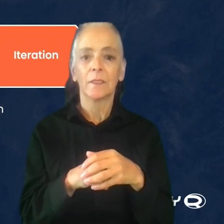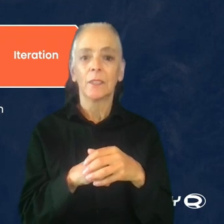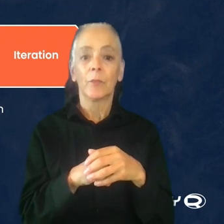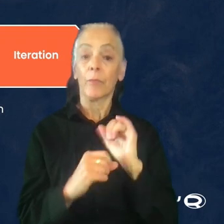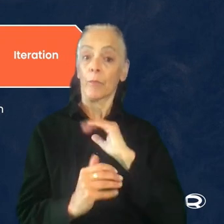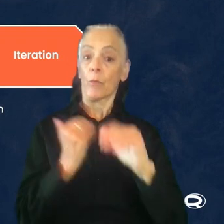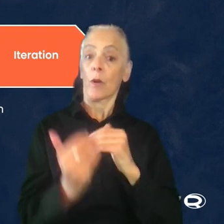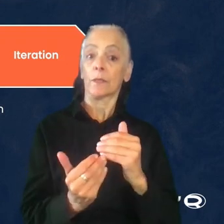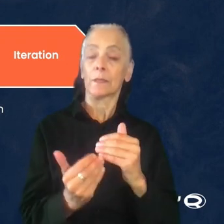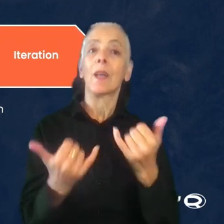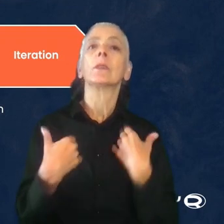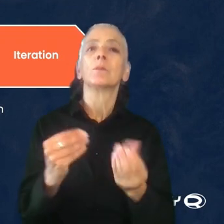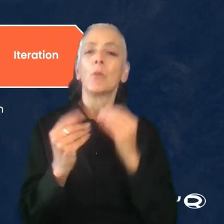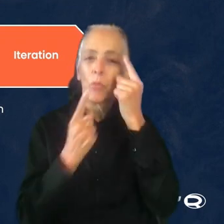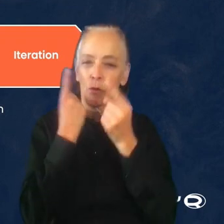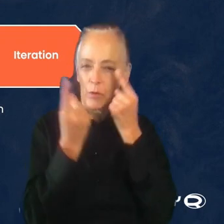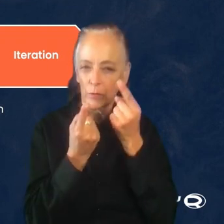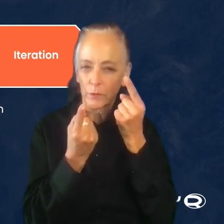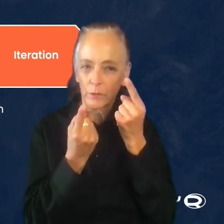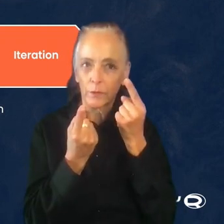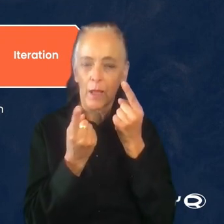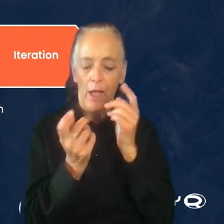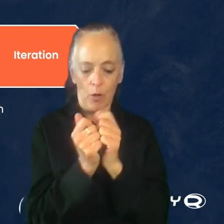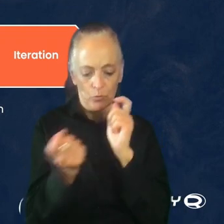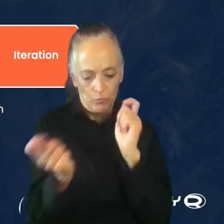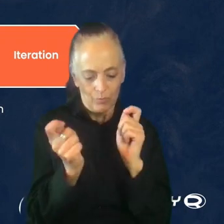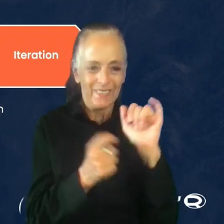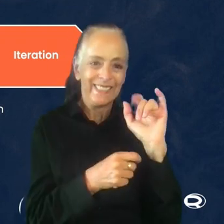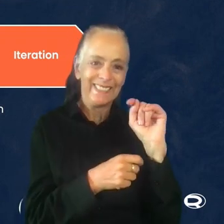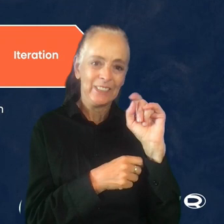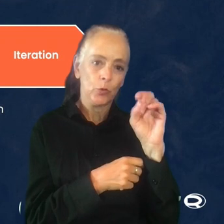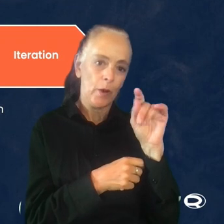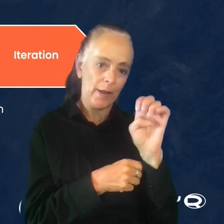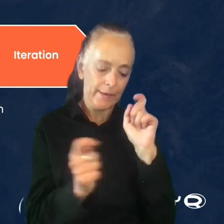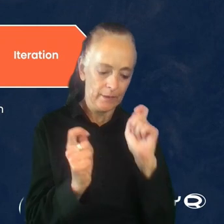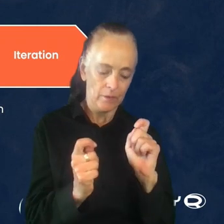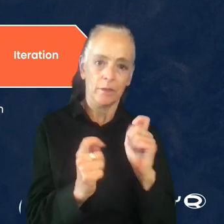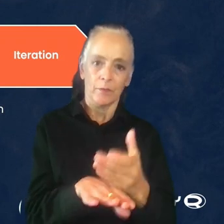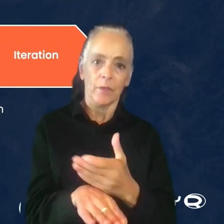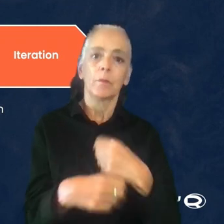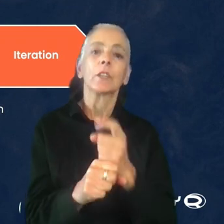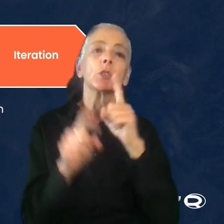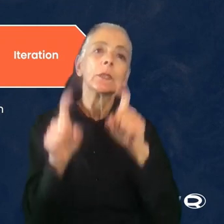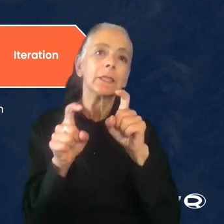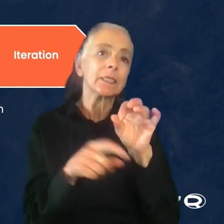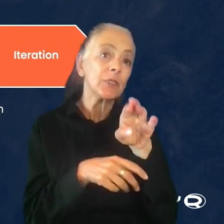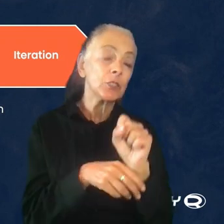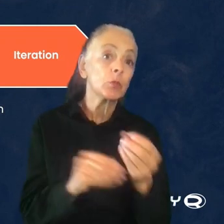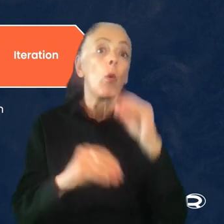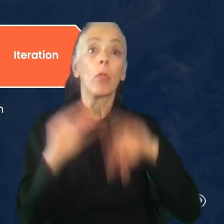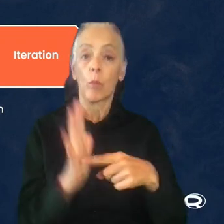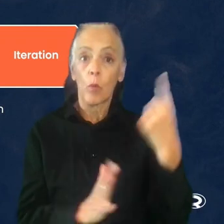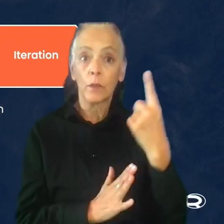is now a lot more thought as well putting back into iterating and making sure we test features more than once. Once the feature has